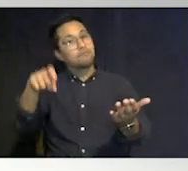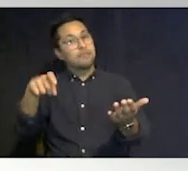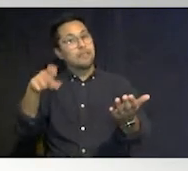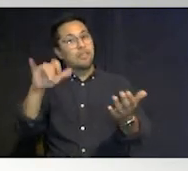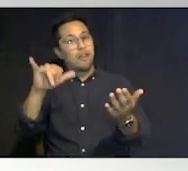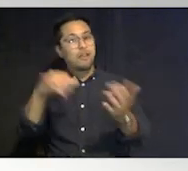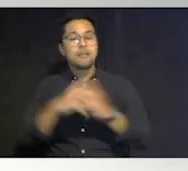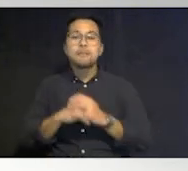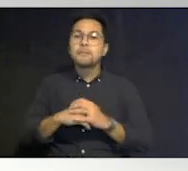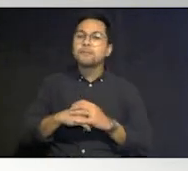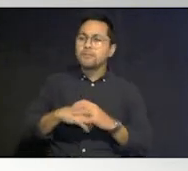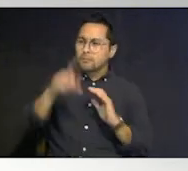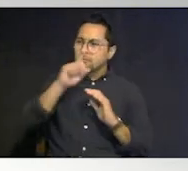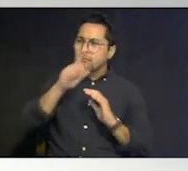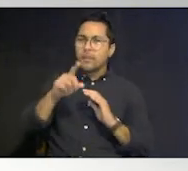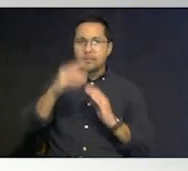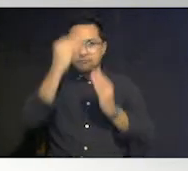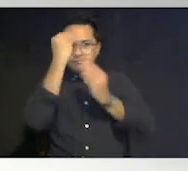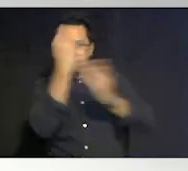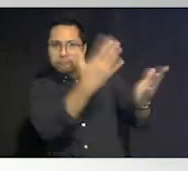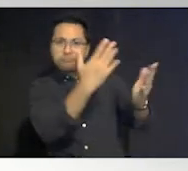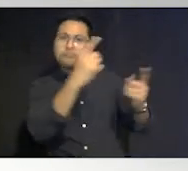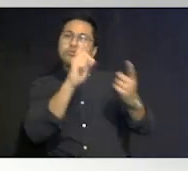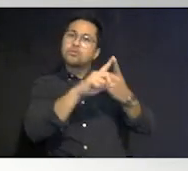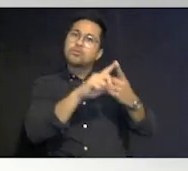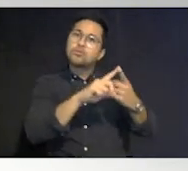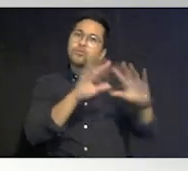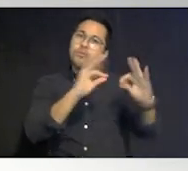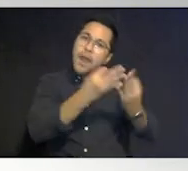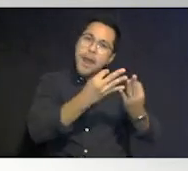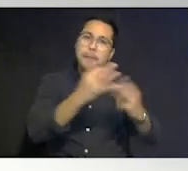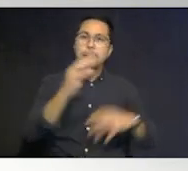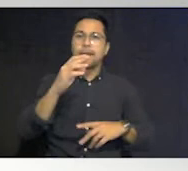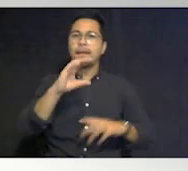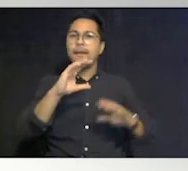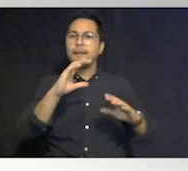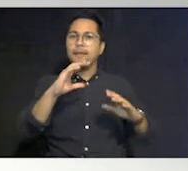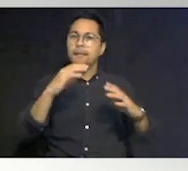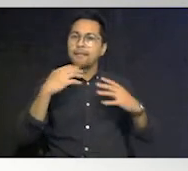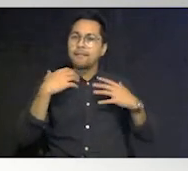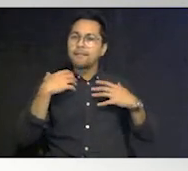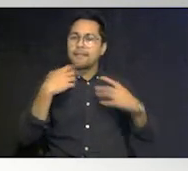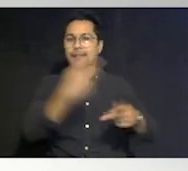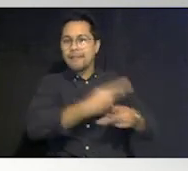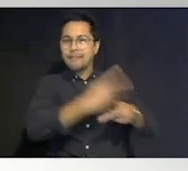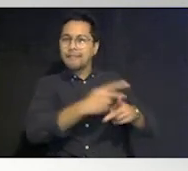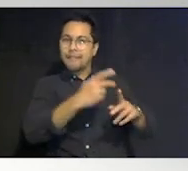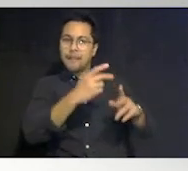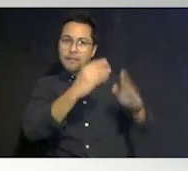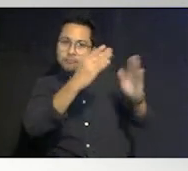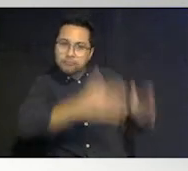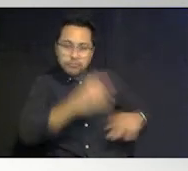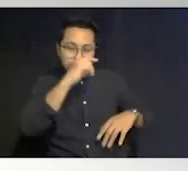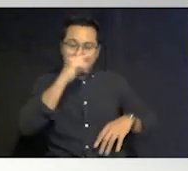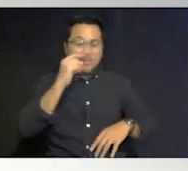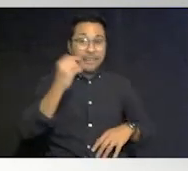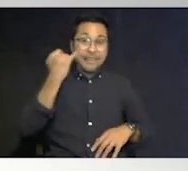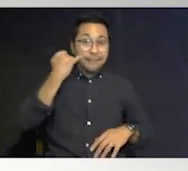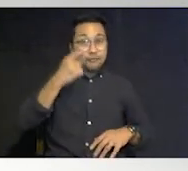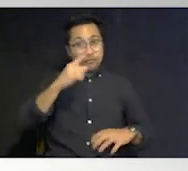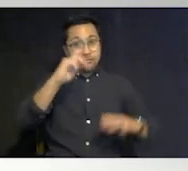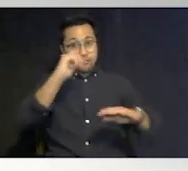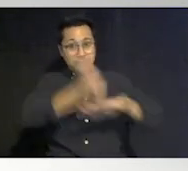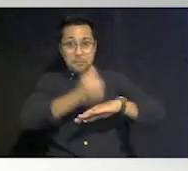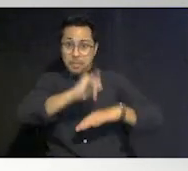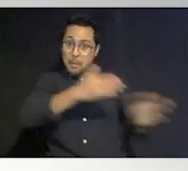you know communicate your plan to family and care givers you know if you if you have developed that plan don't just you be the